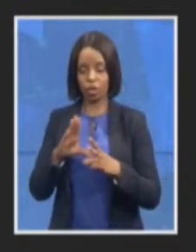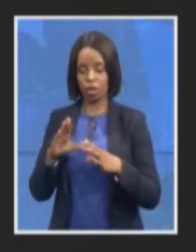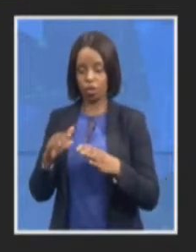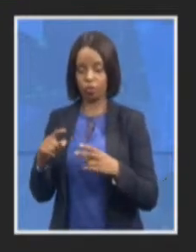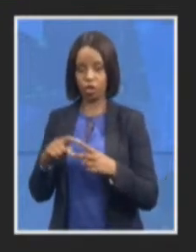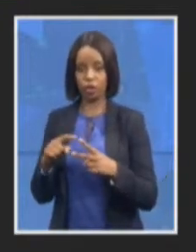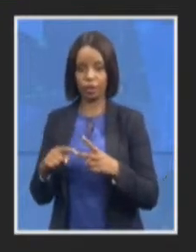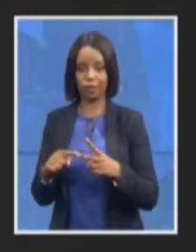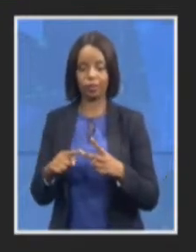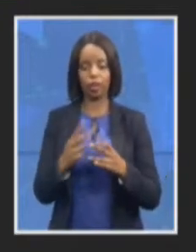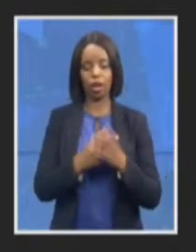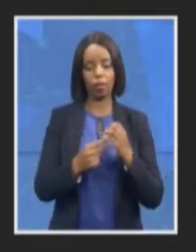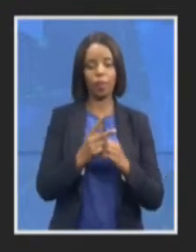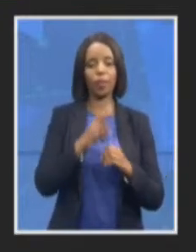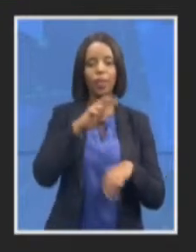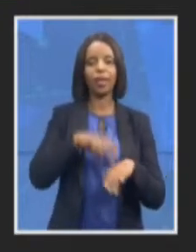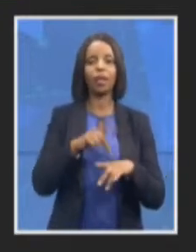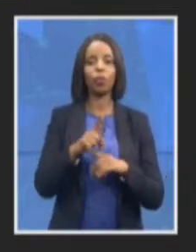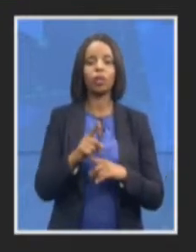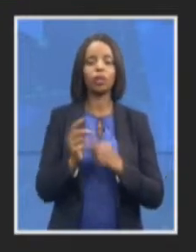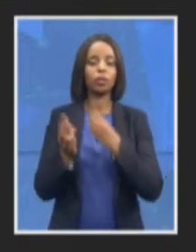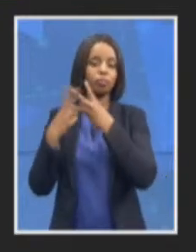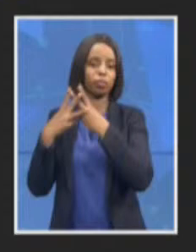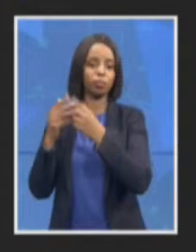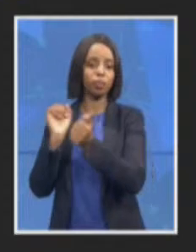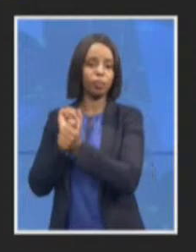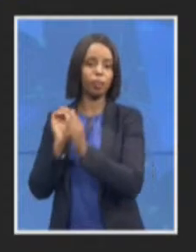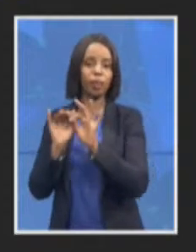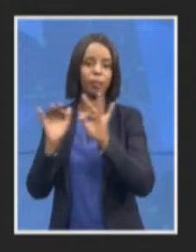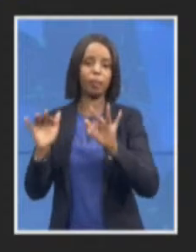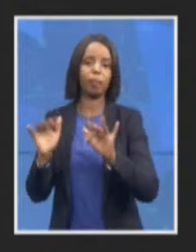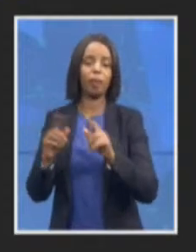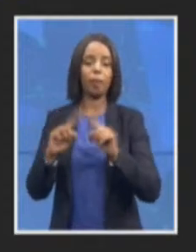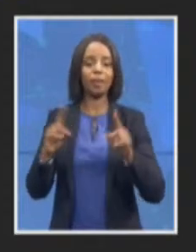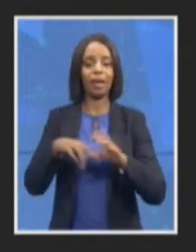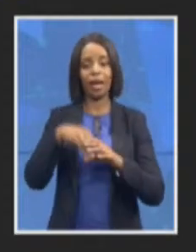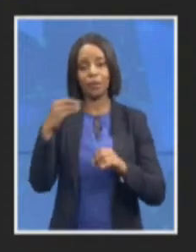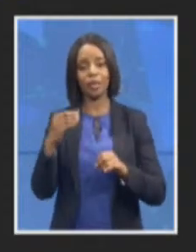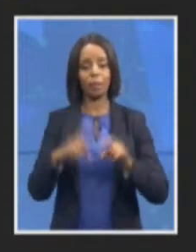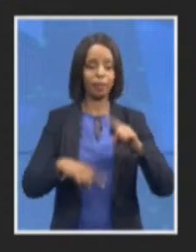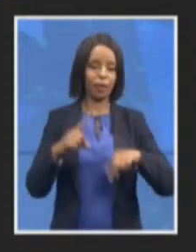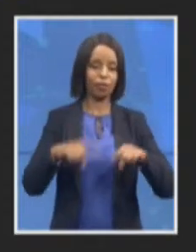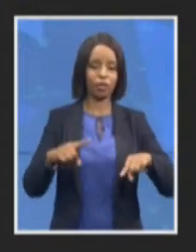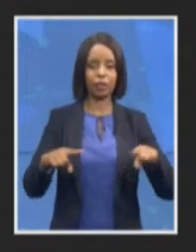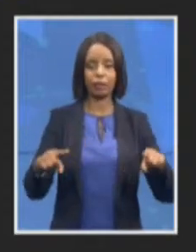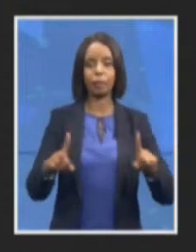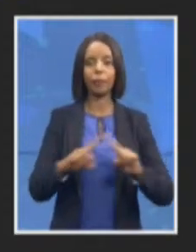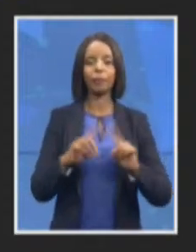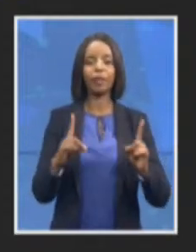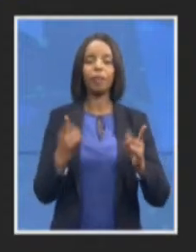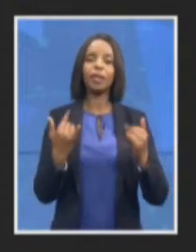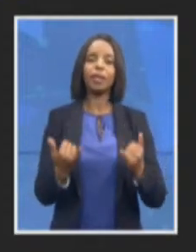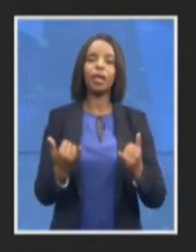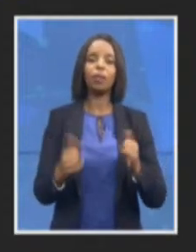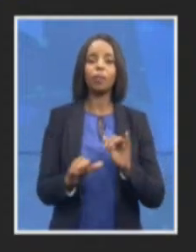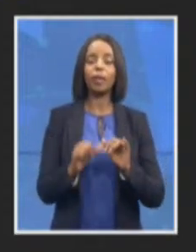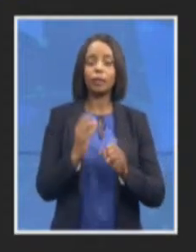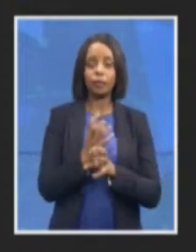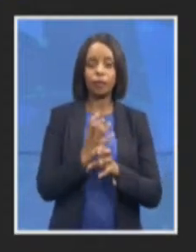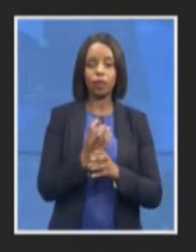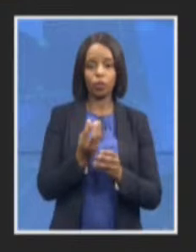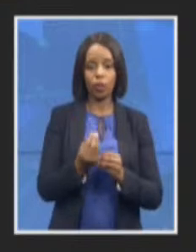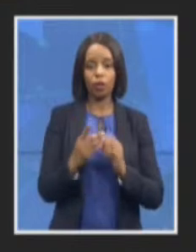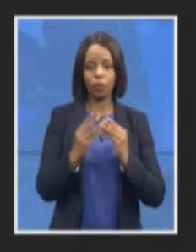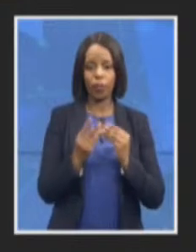outcomes so it is quite difficult to overlap the work and I think that's something that has to be borne in mind but of course as we head into